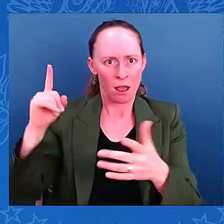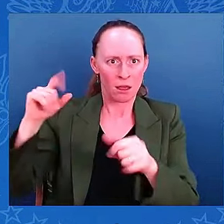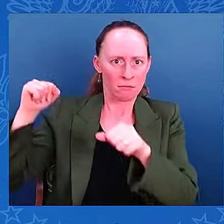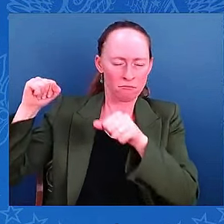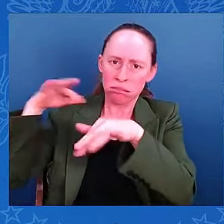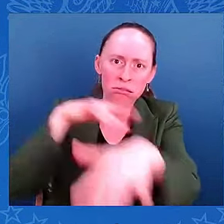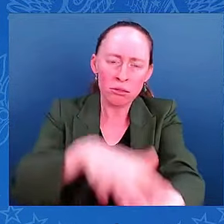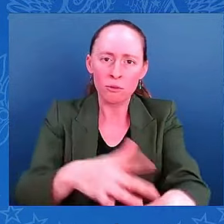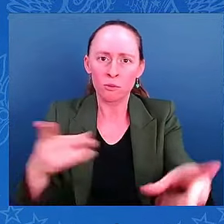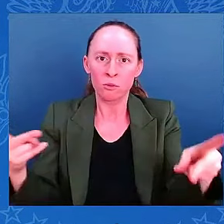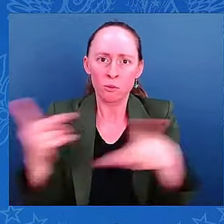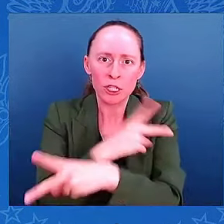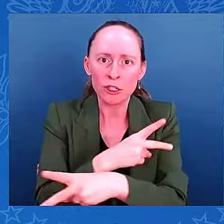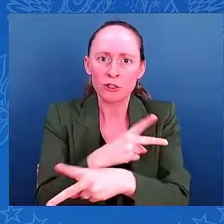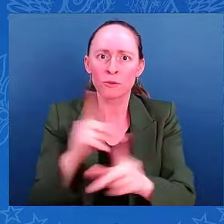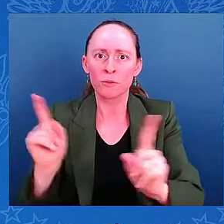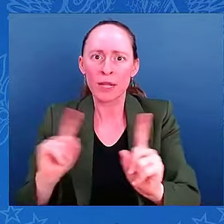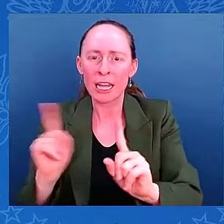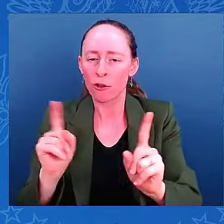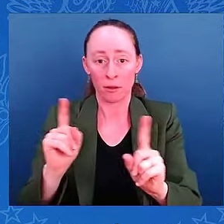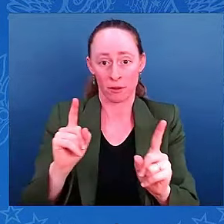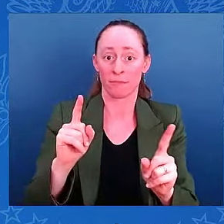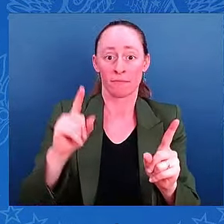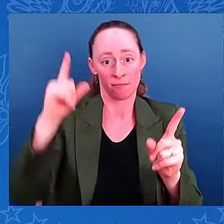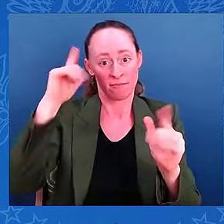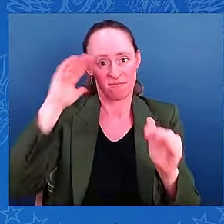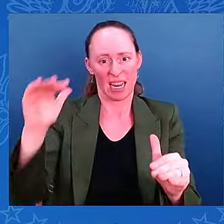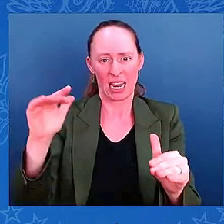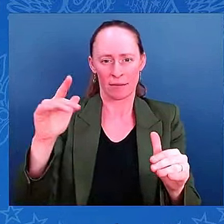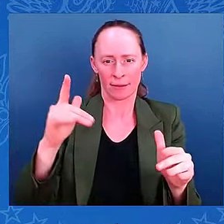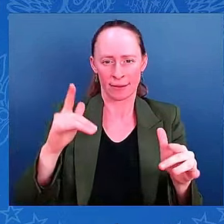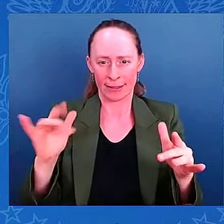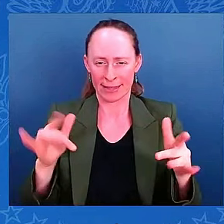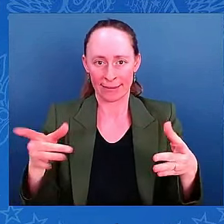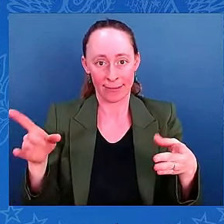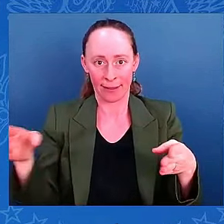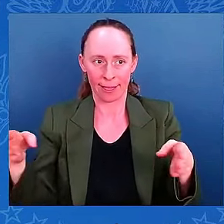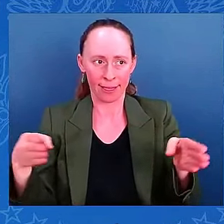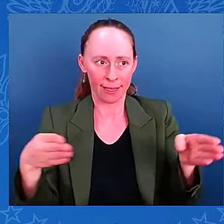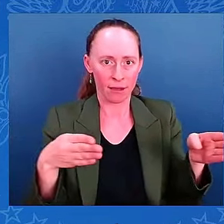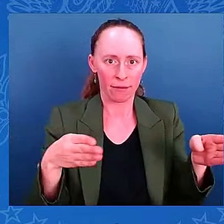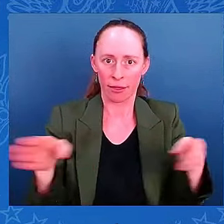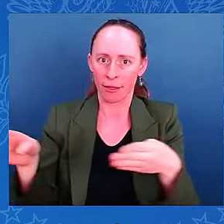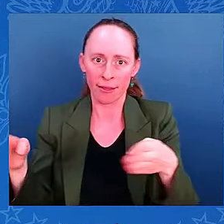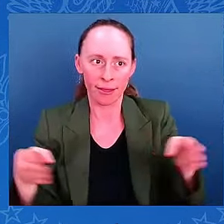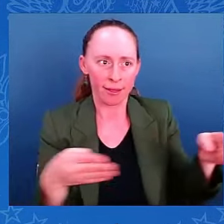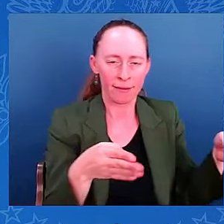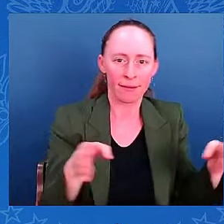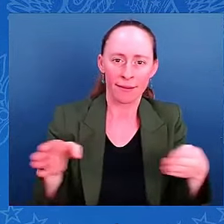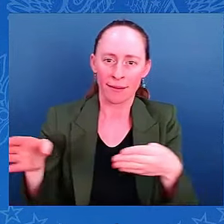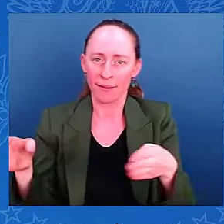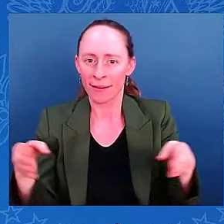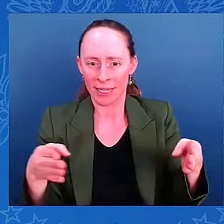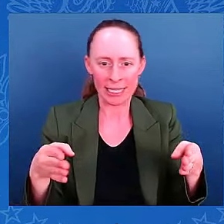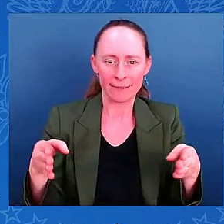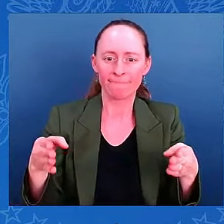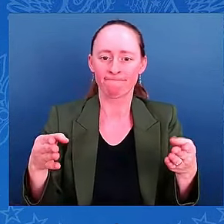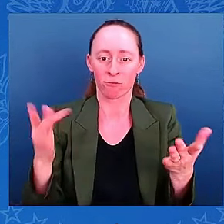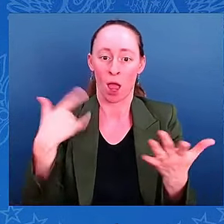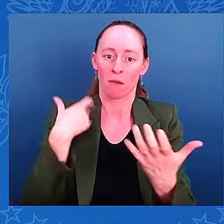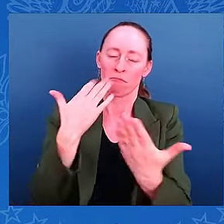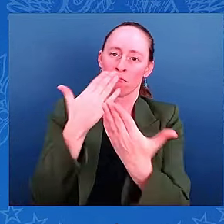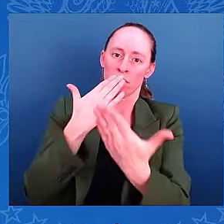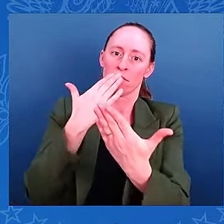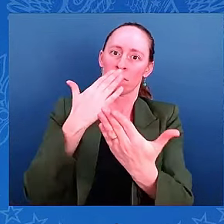conveyed that risk across such a large area to help support the evacuation of much of that west central coast of Florida. But Tampa Bay is